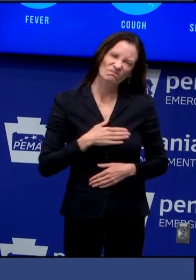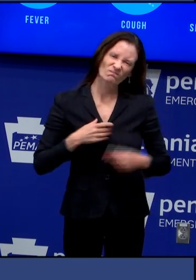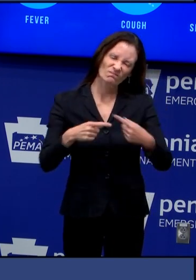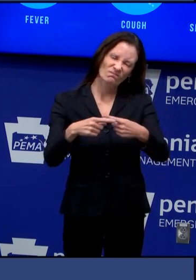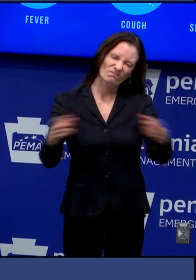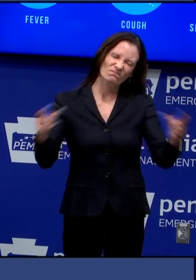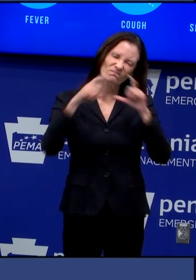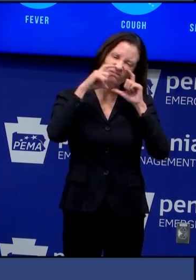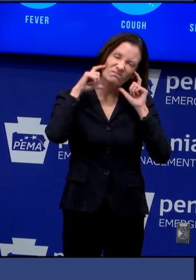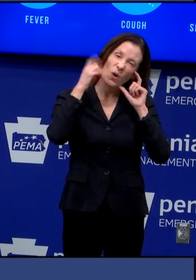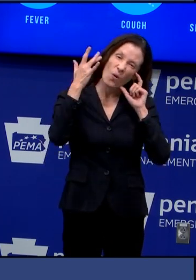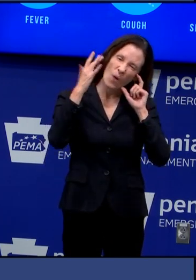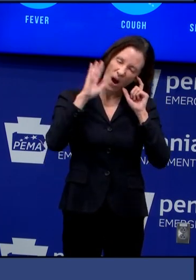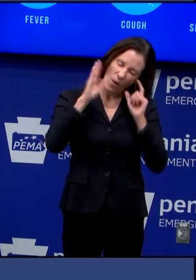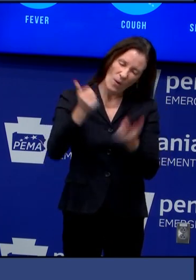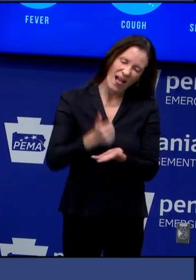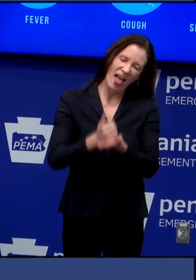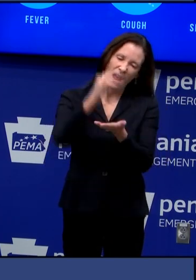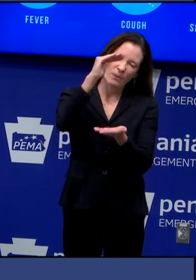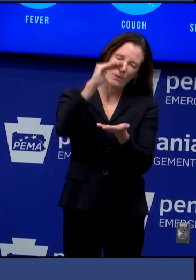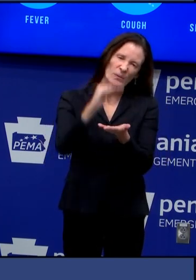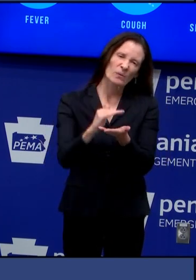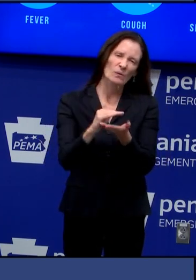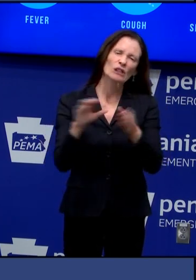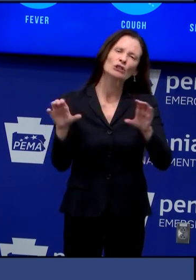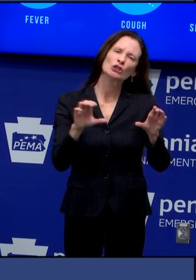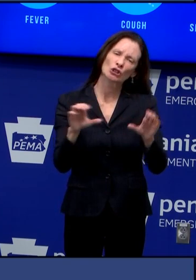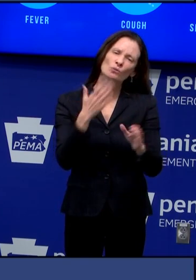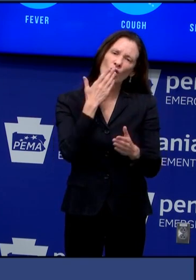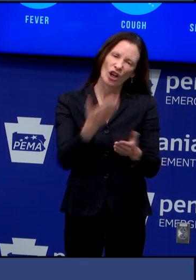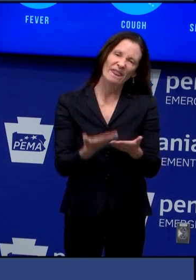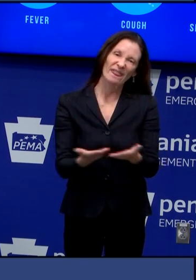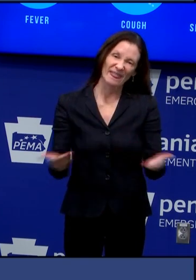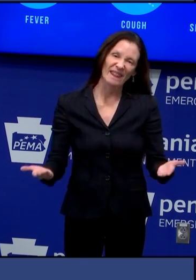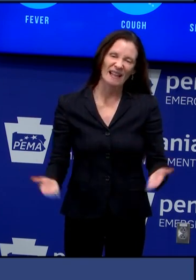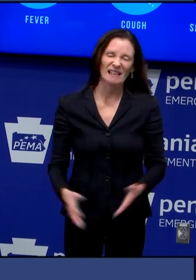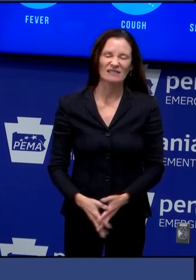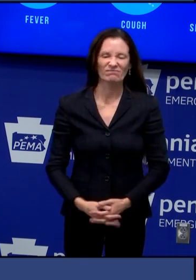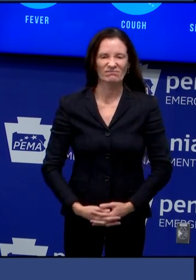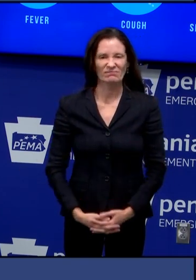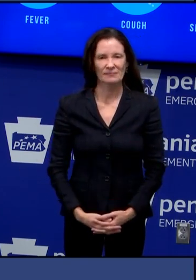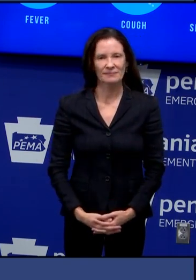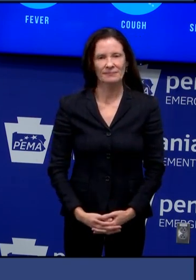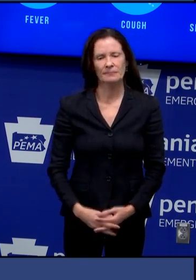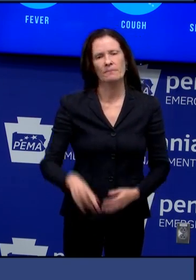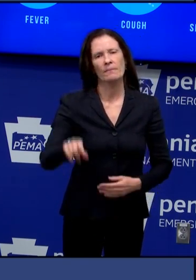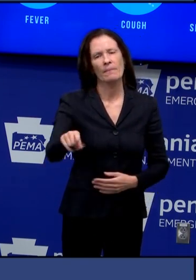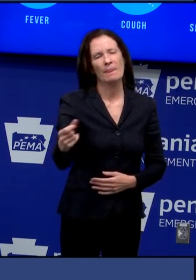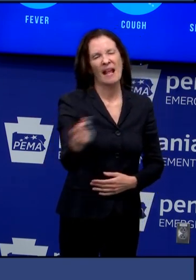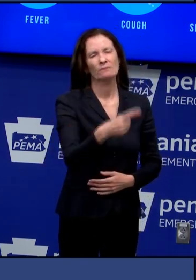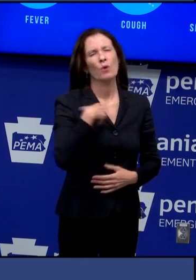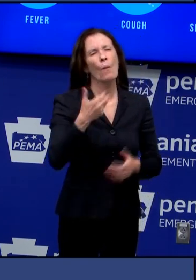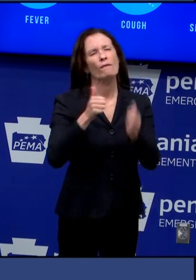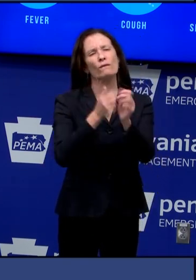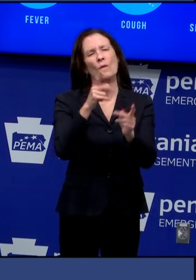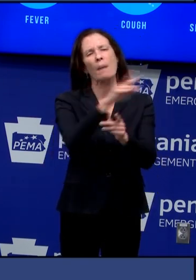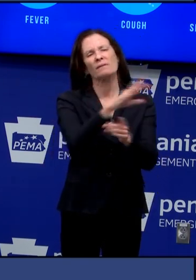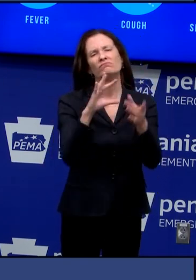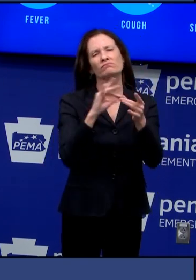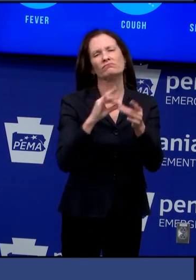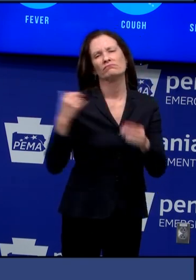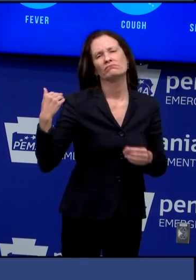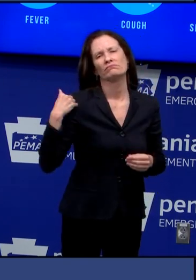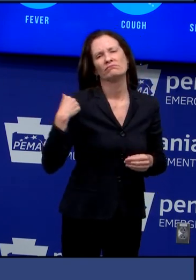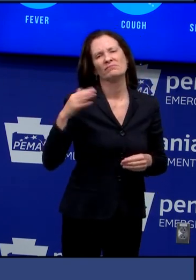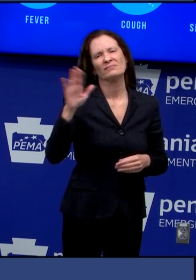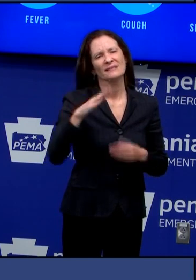to protect the people around us and as a follow-up on that from wl vr we're hearing reports of people who do not wish to wear